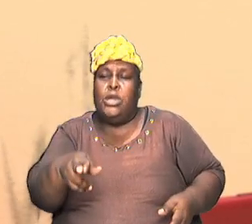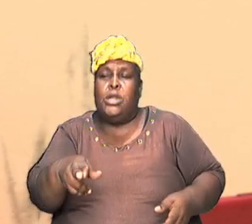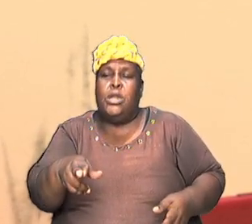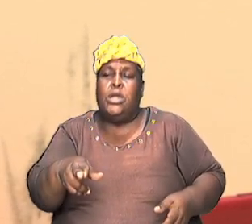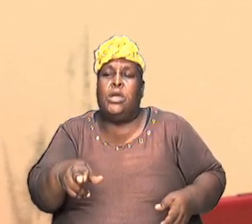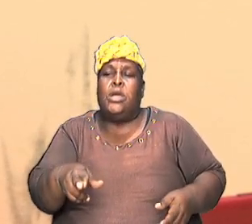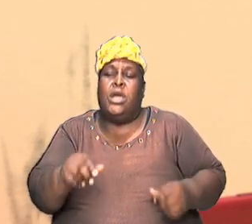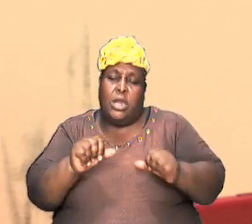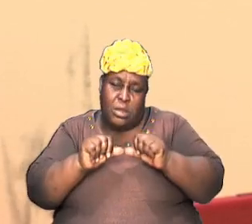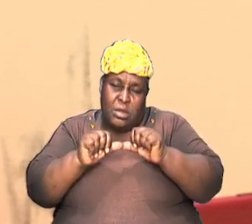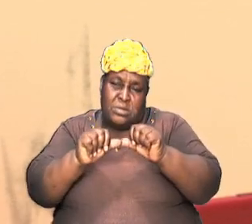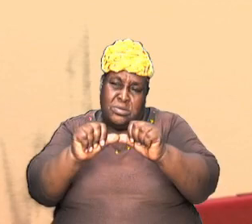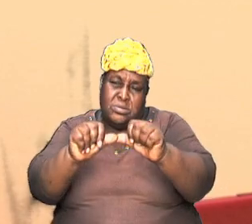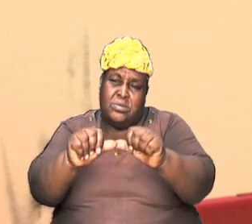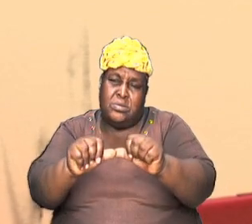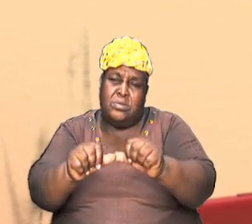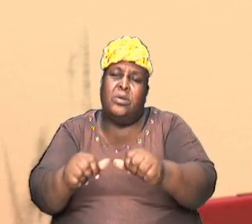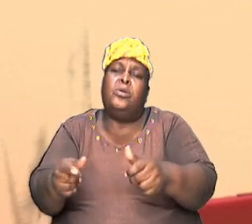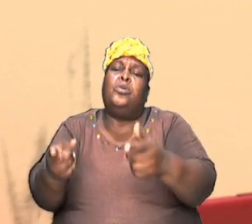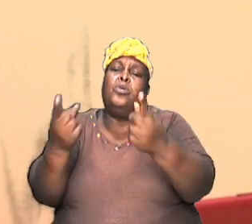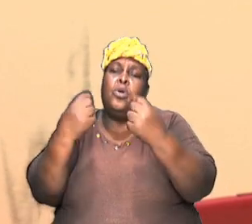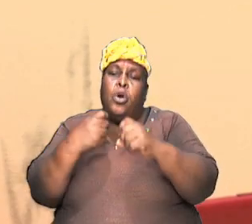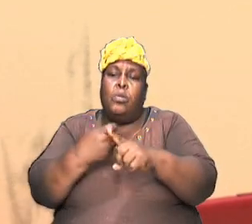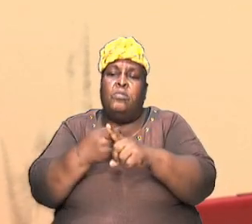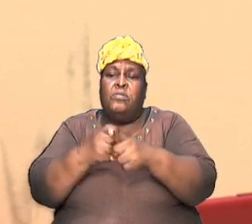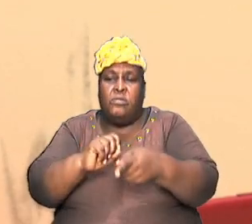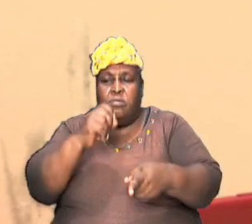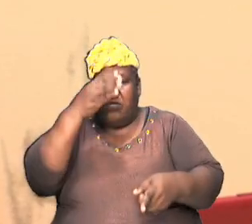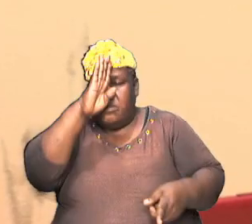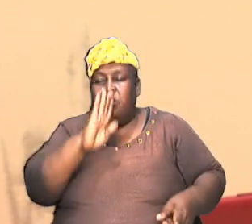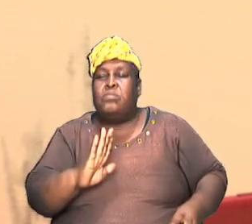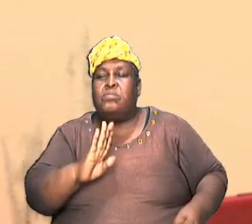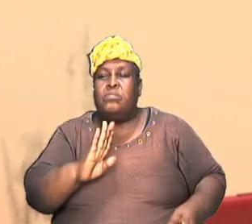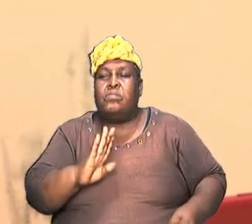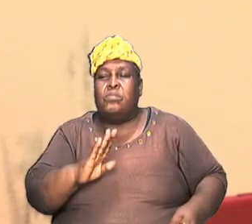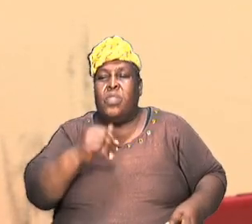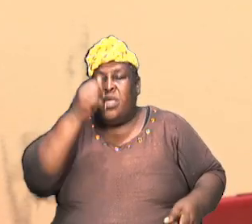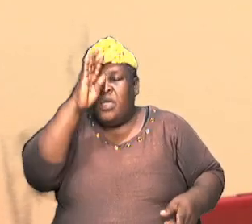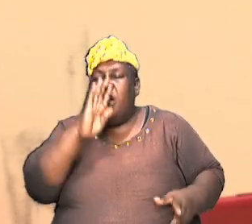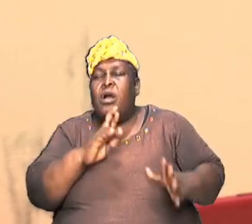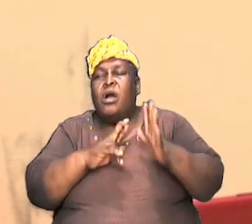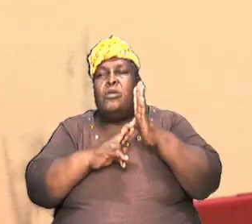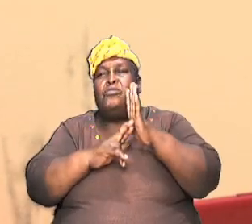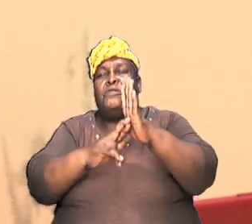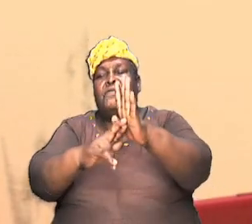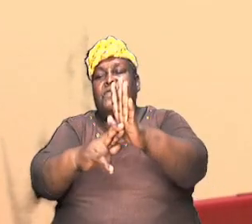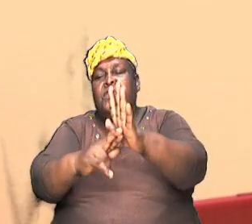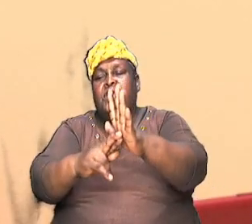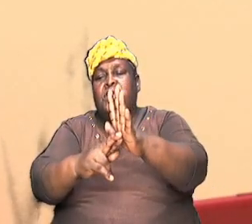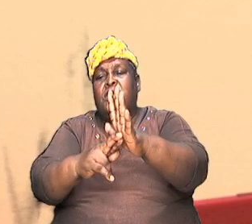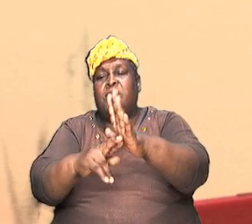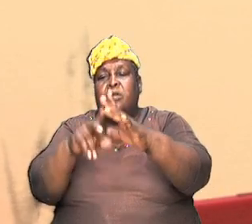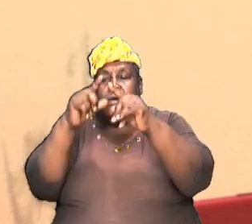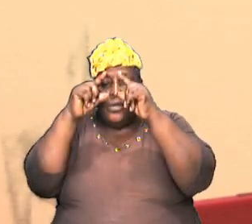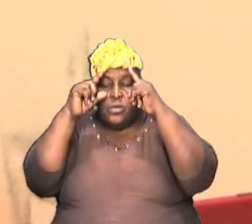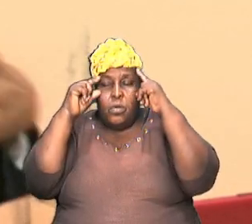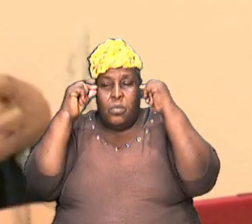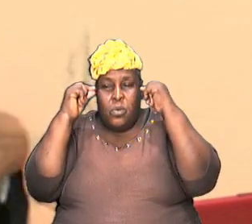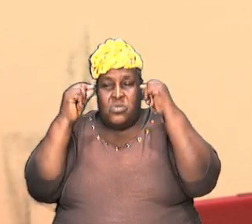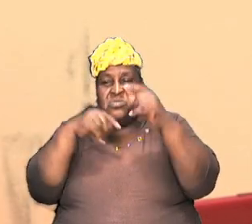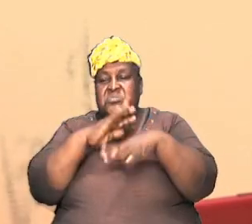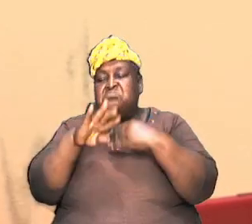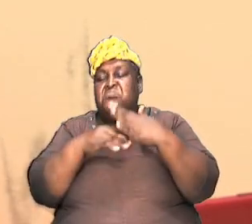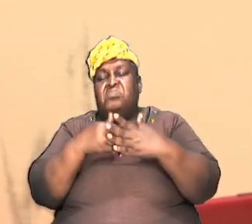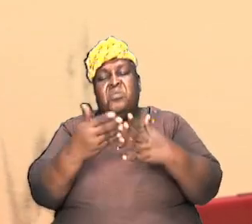are consistent. They come from God. God revealed to Moses all